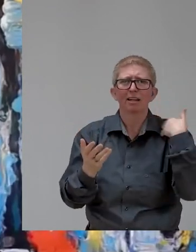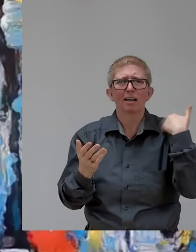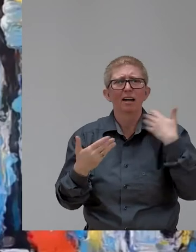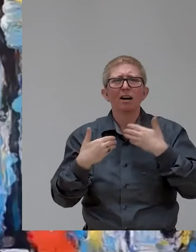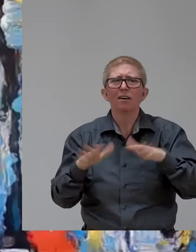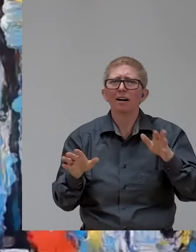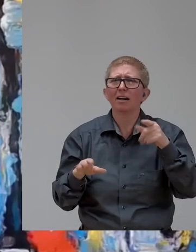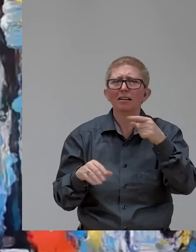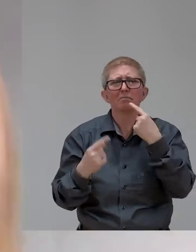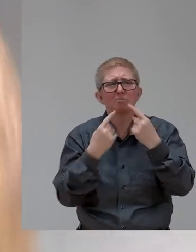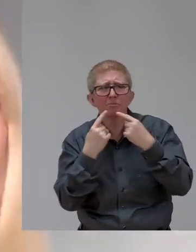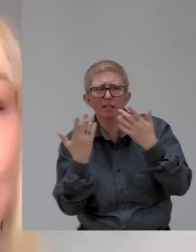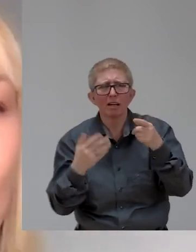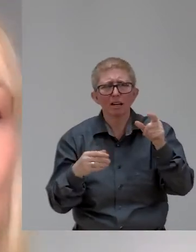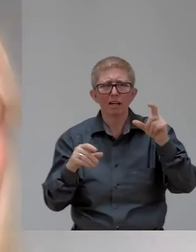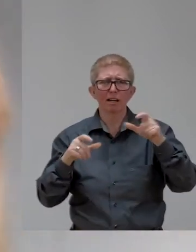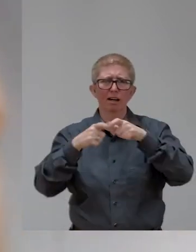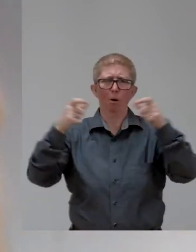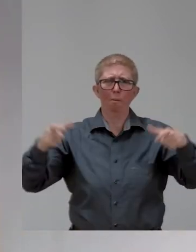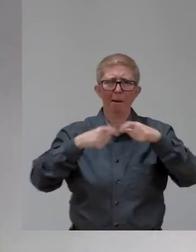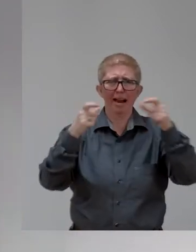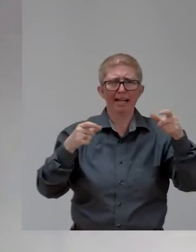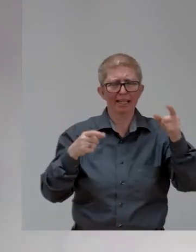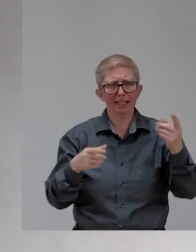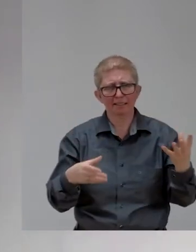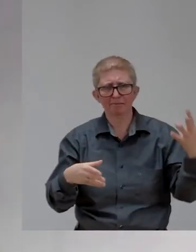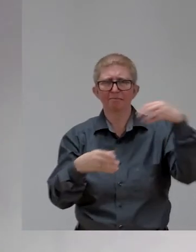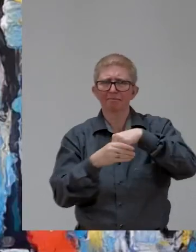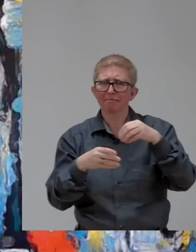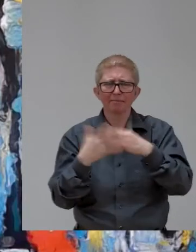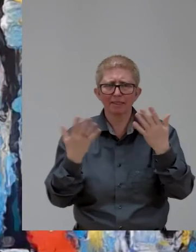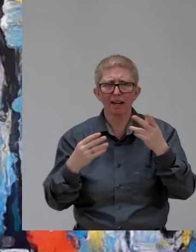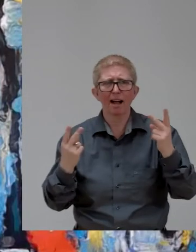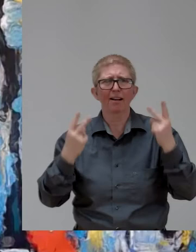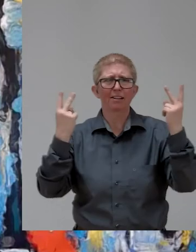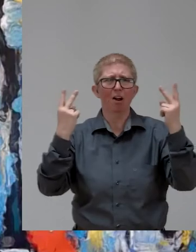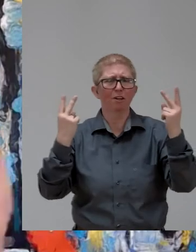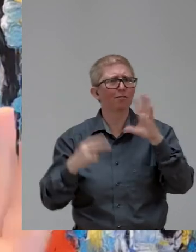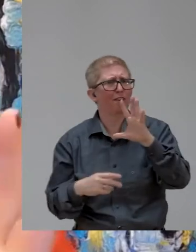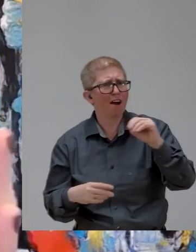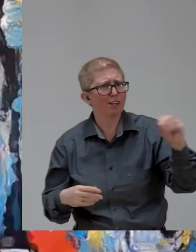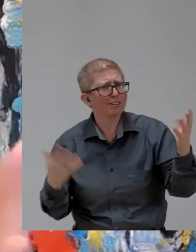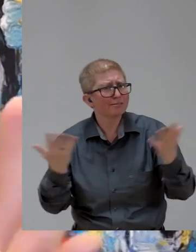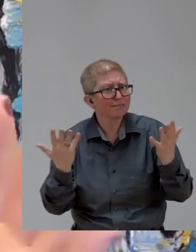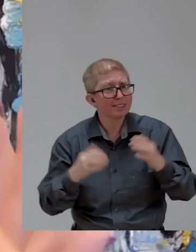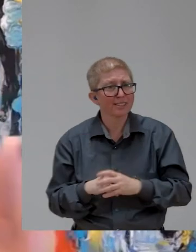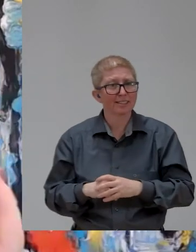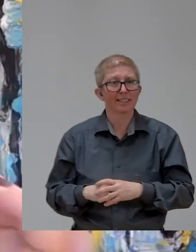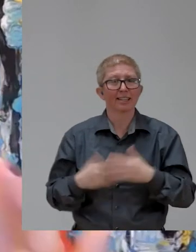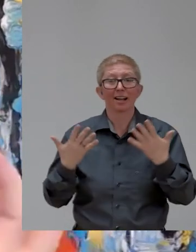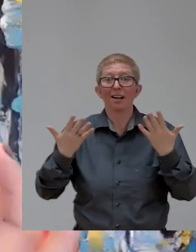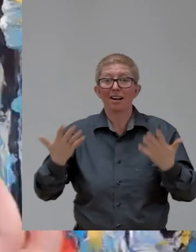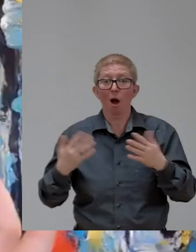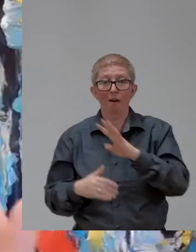500? As of this morning, 425. Wow, wow, wow. We're getting there. And I know about many that